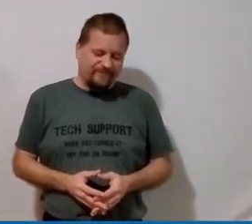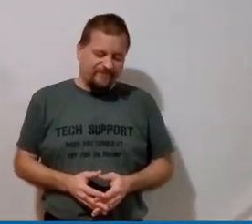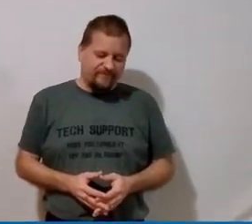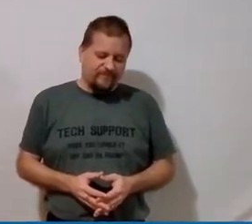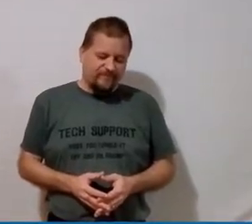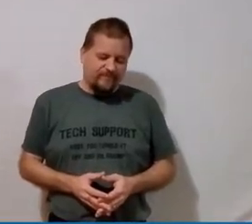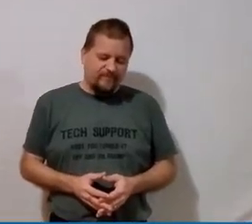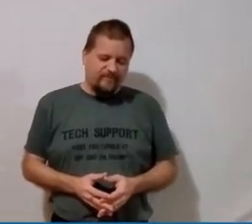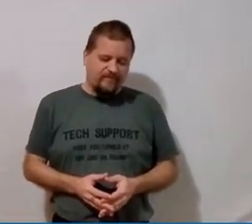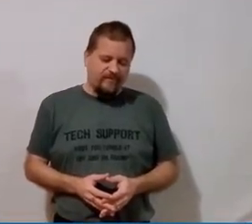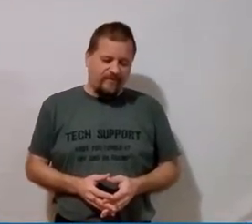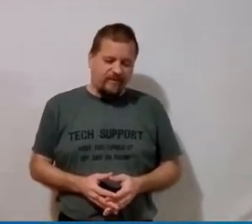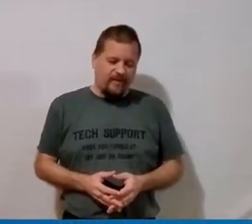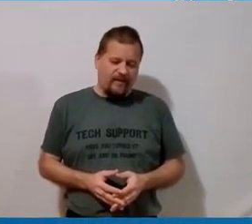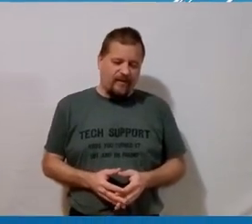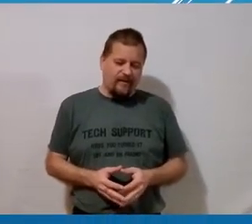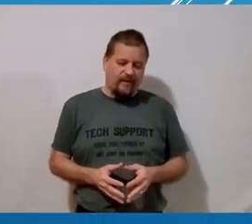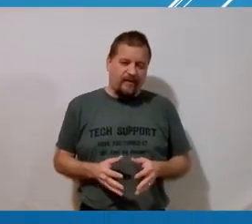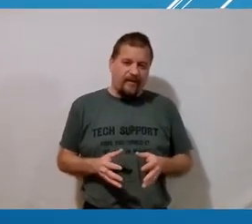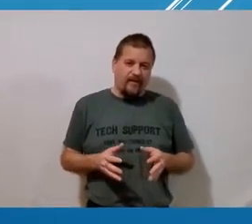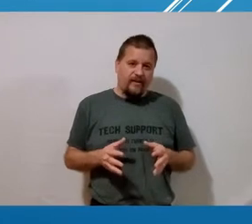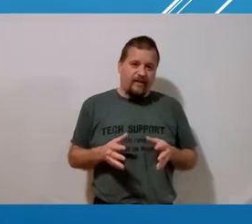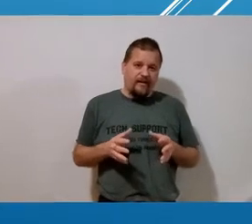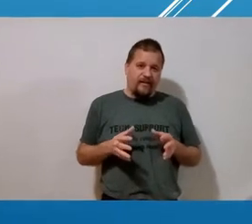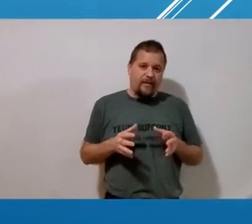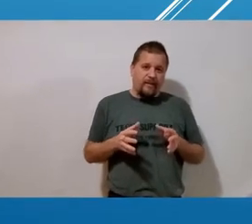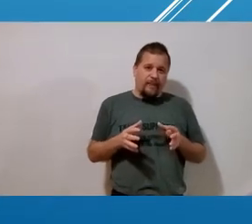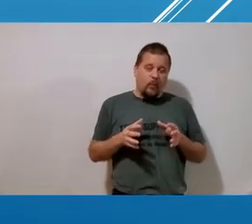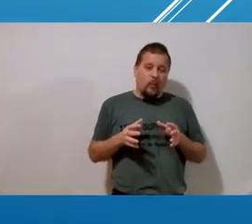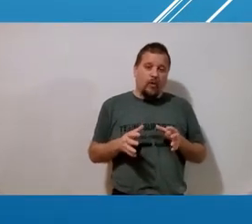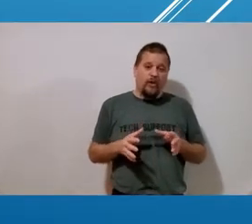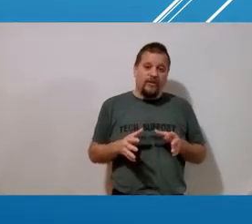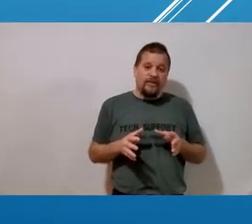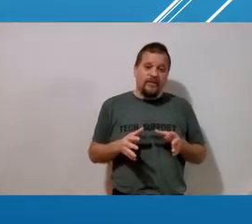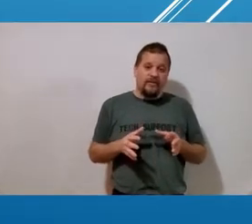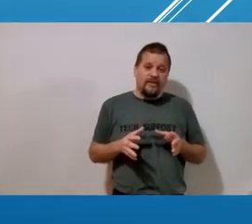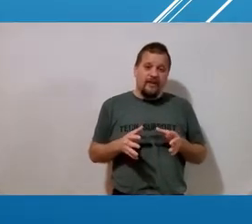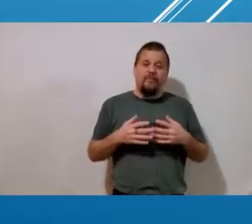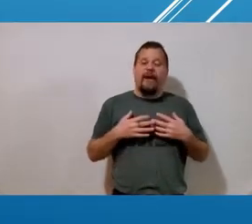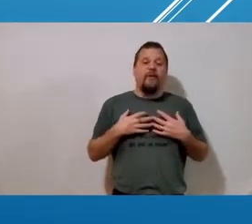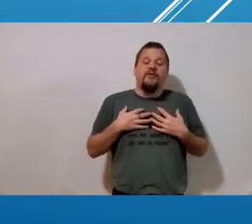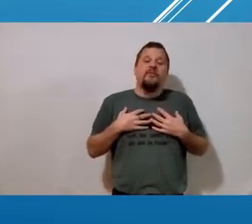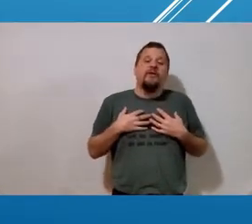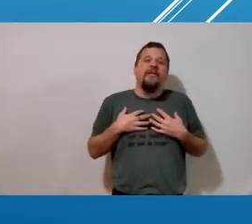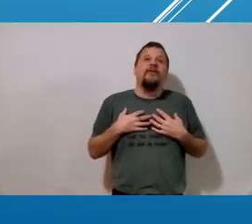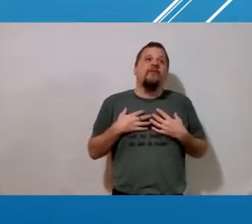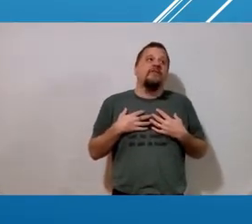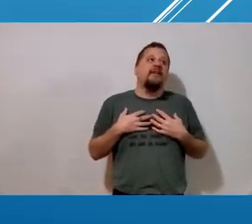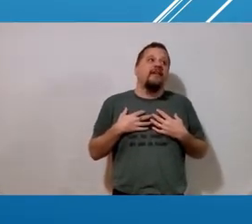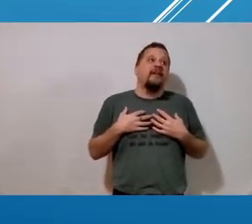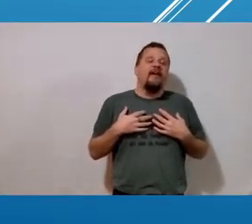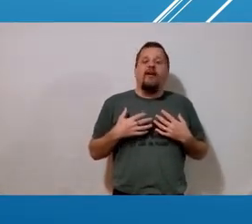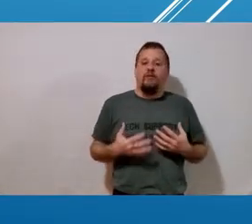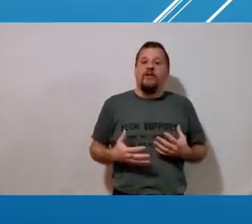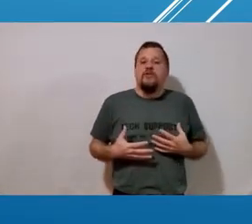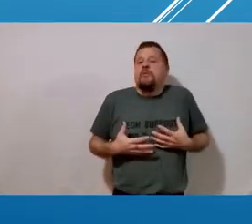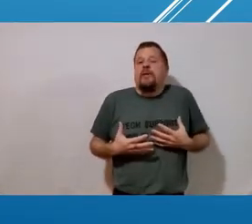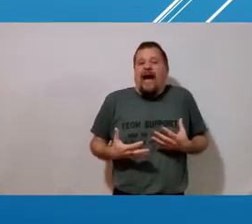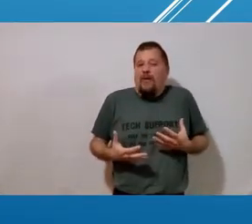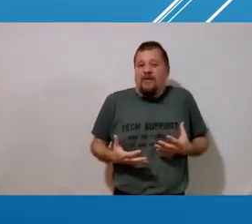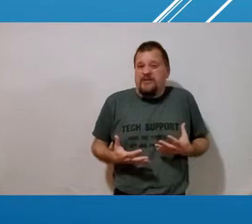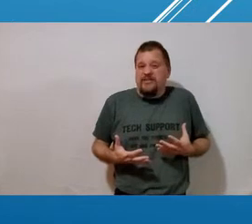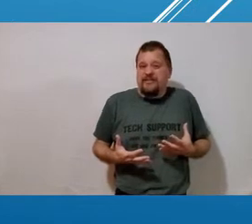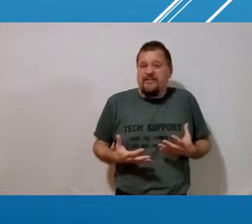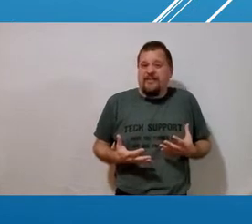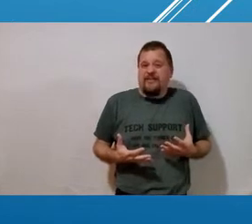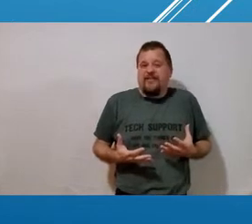words have power superheroes aren't real